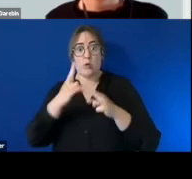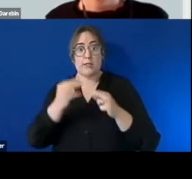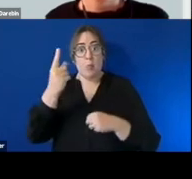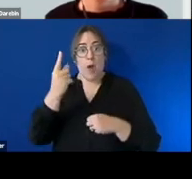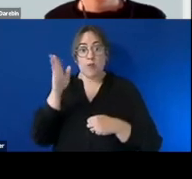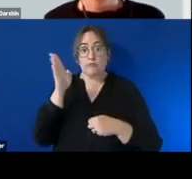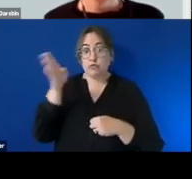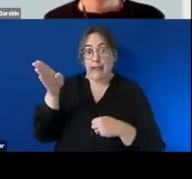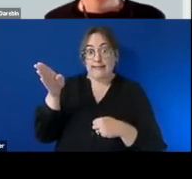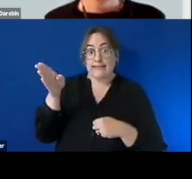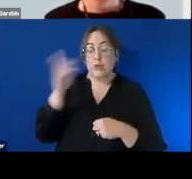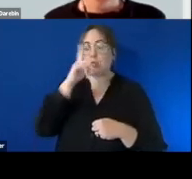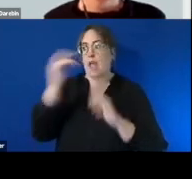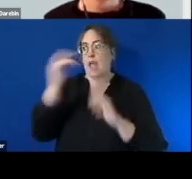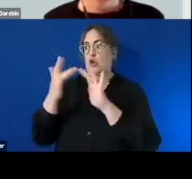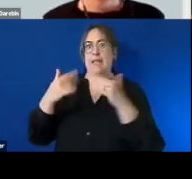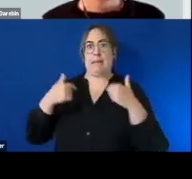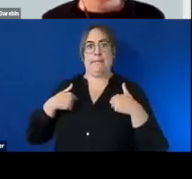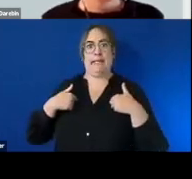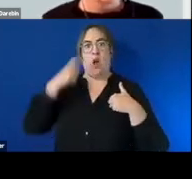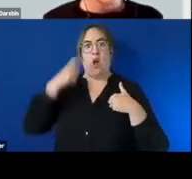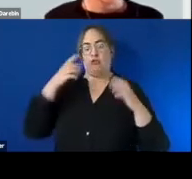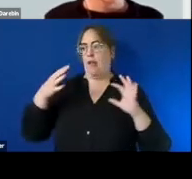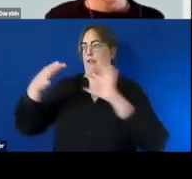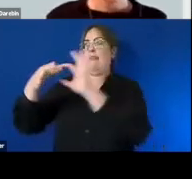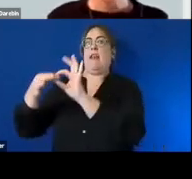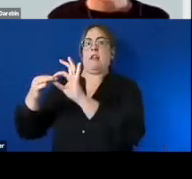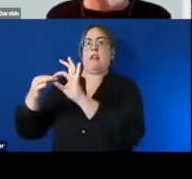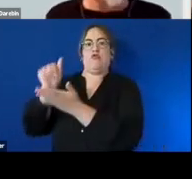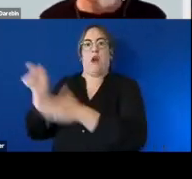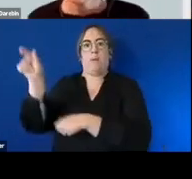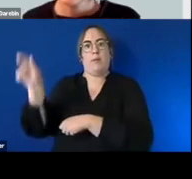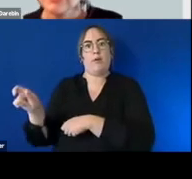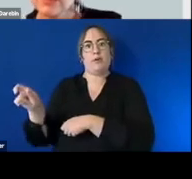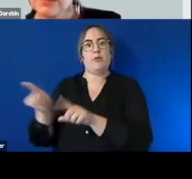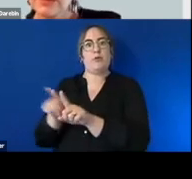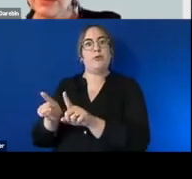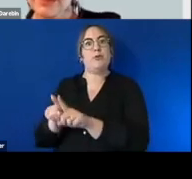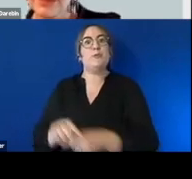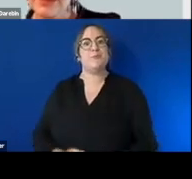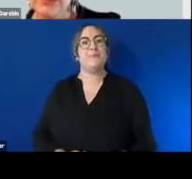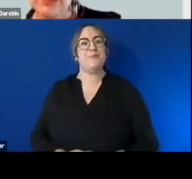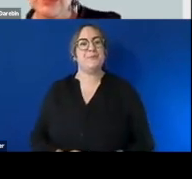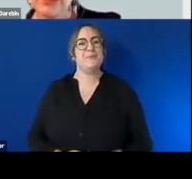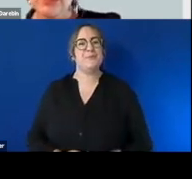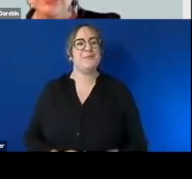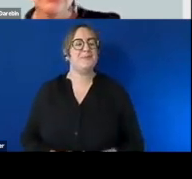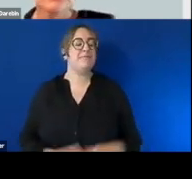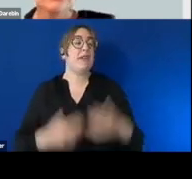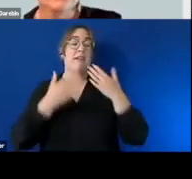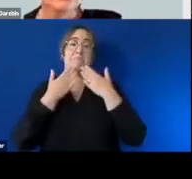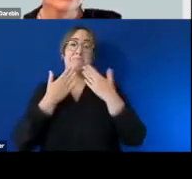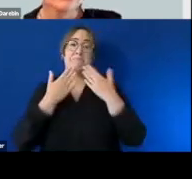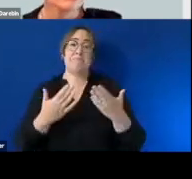you can contact me and i can certainly try and link you up to those people to have that discussion as well so yeah fantastic thank you